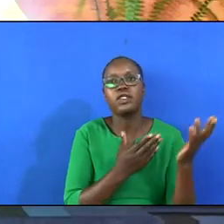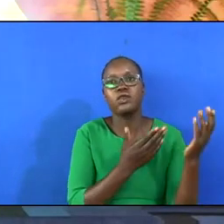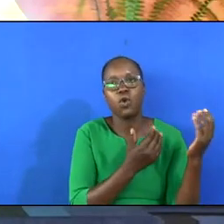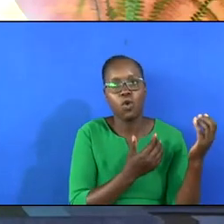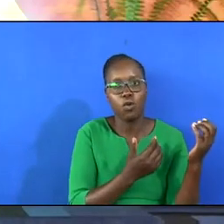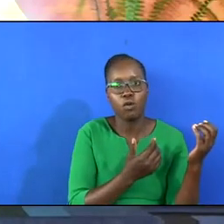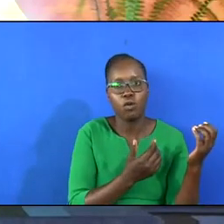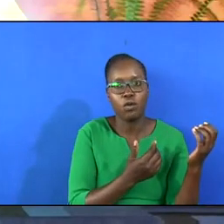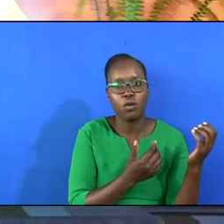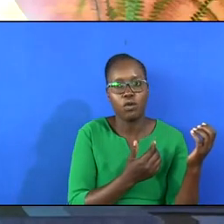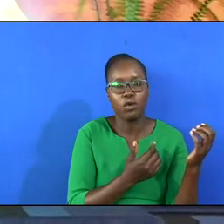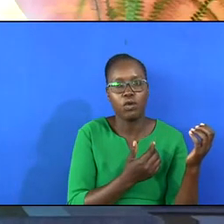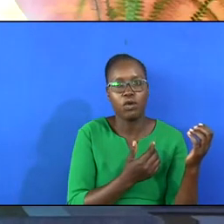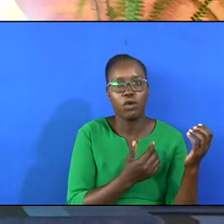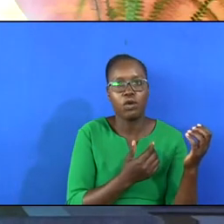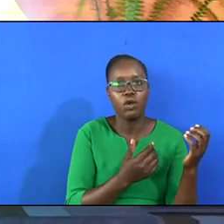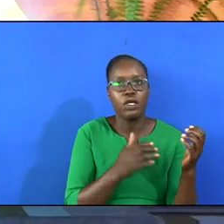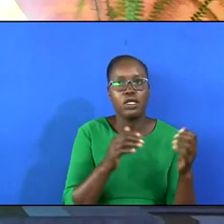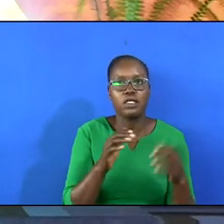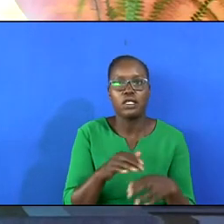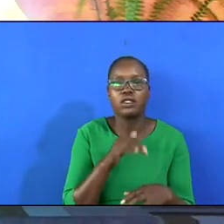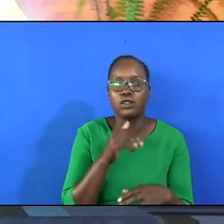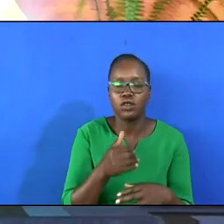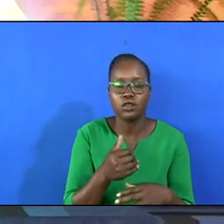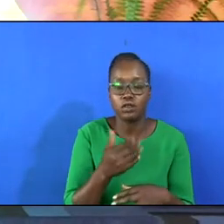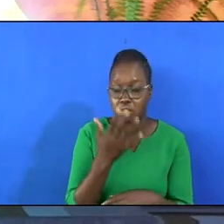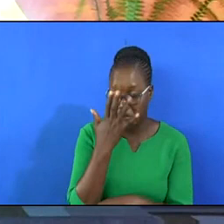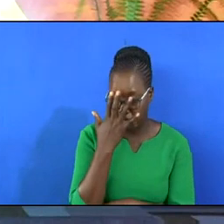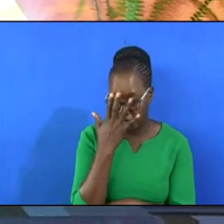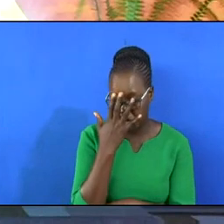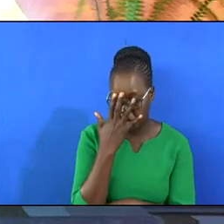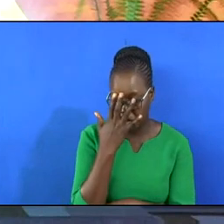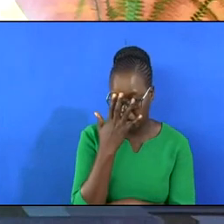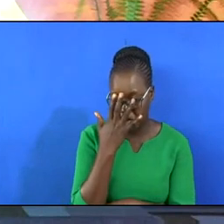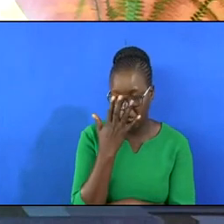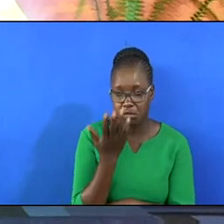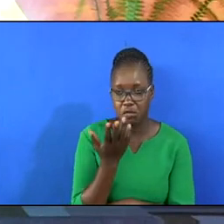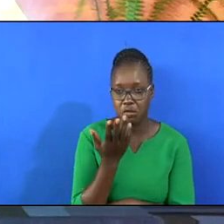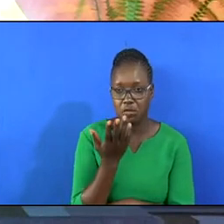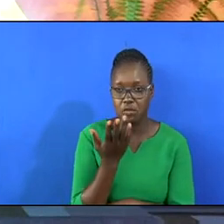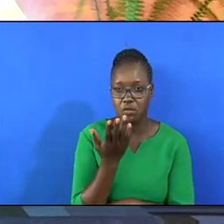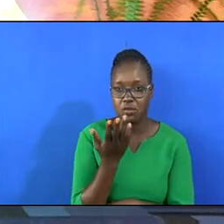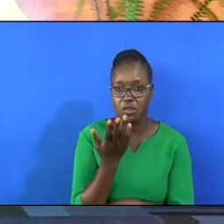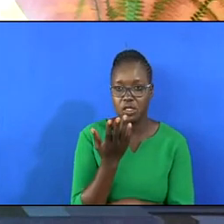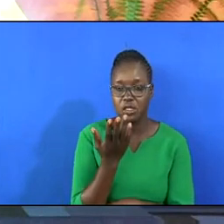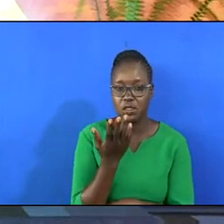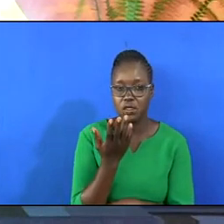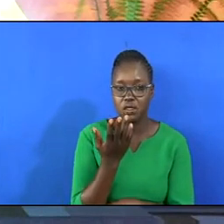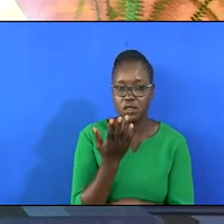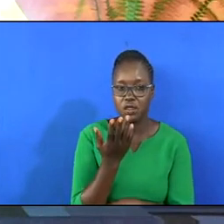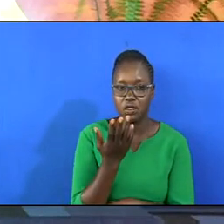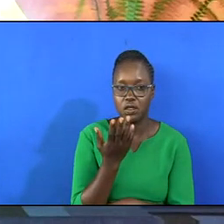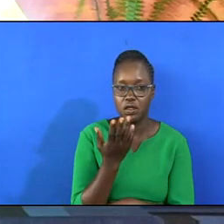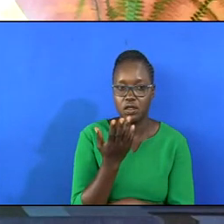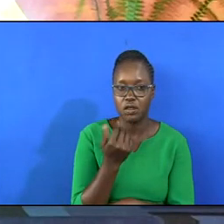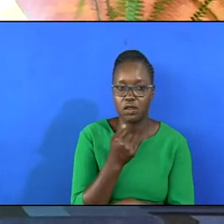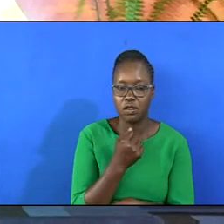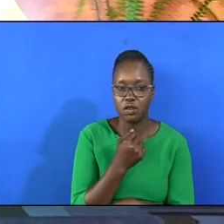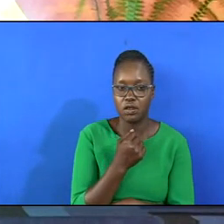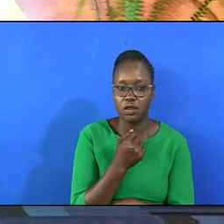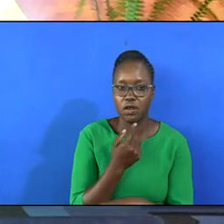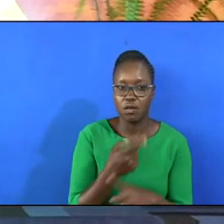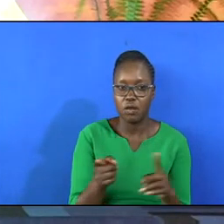make it ashamed. Hope maketh not ashamed. That's how can you use the version.